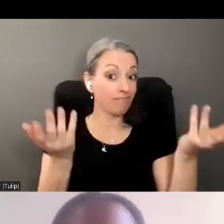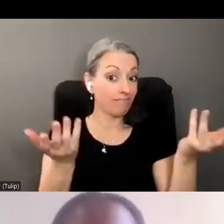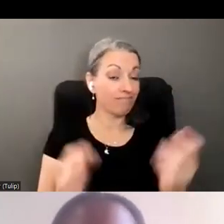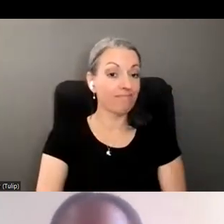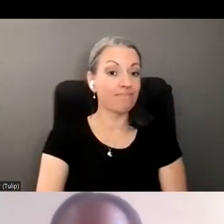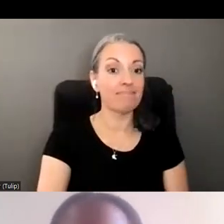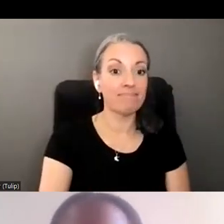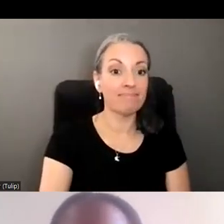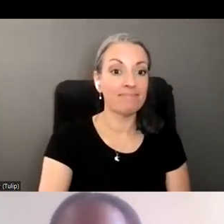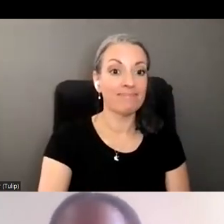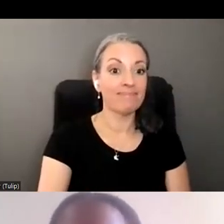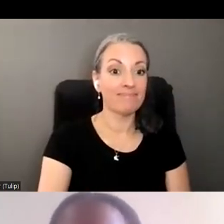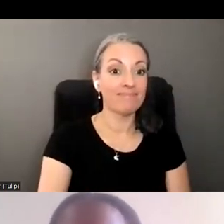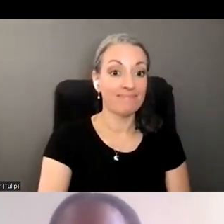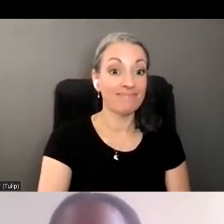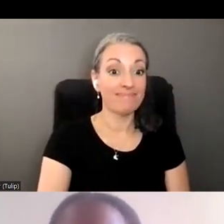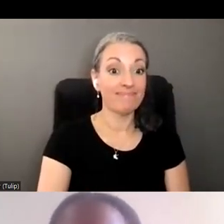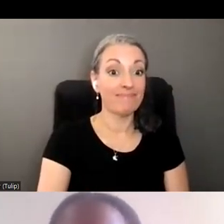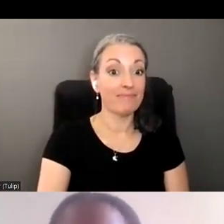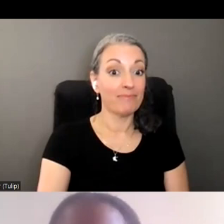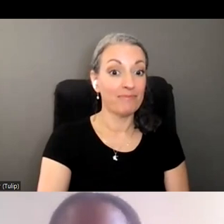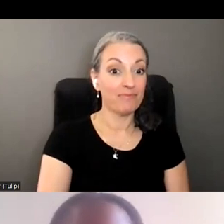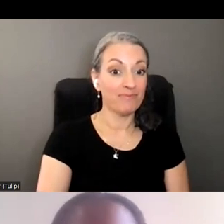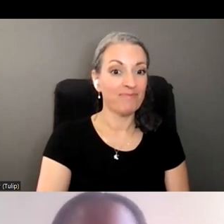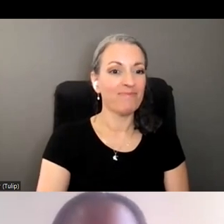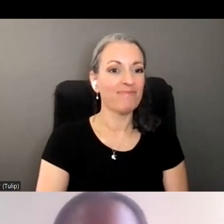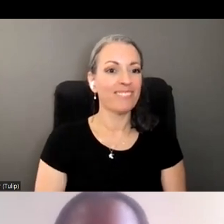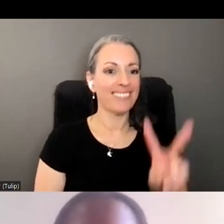Go ahead, Vivian. Thanks, Vivian.